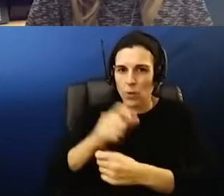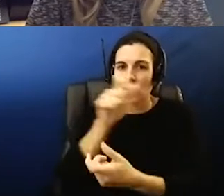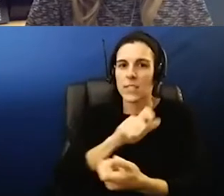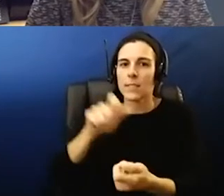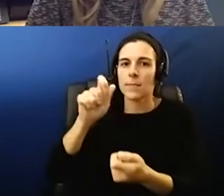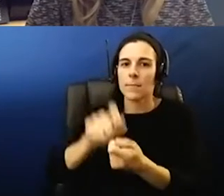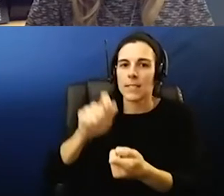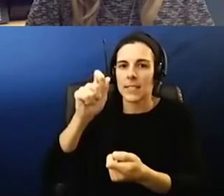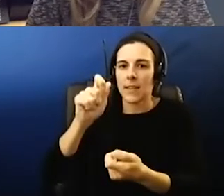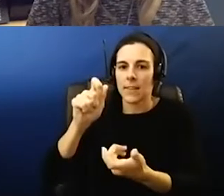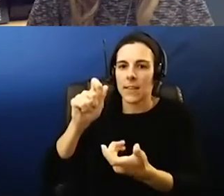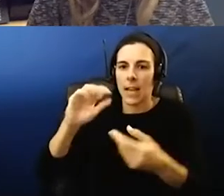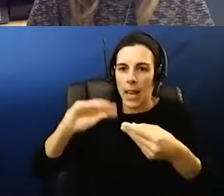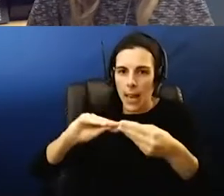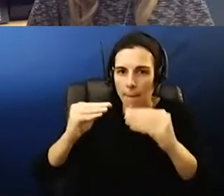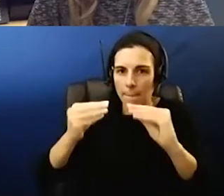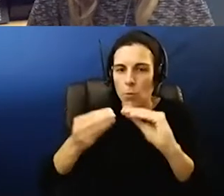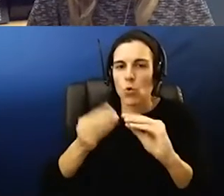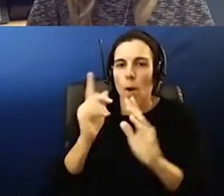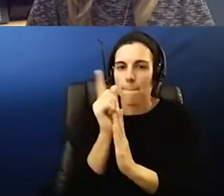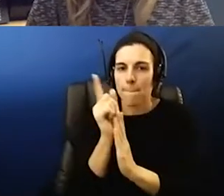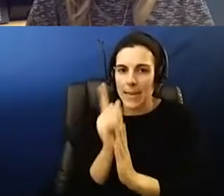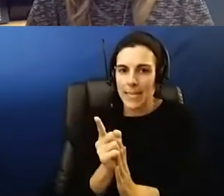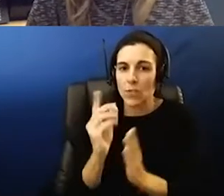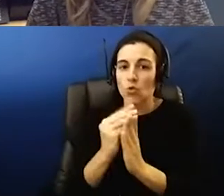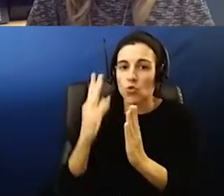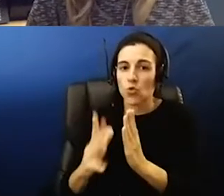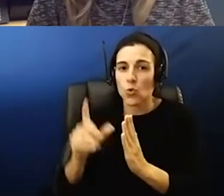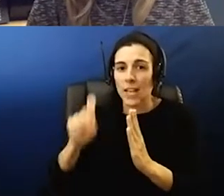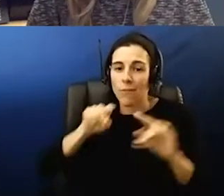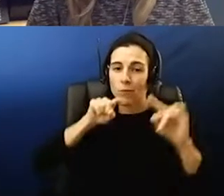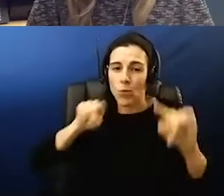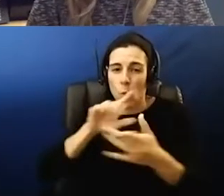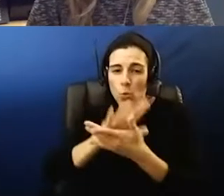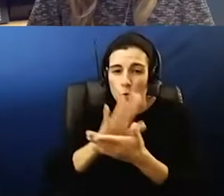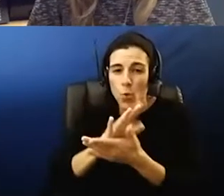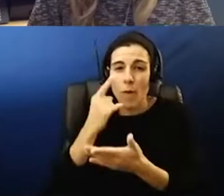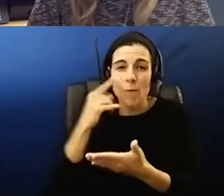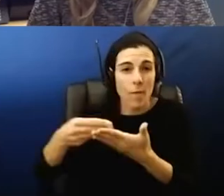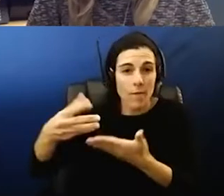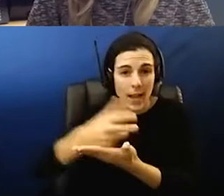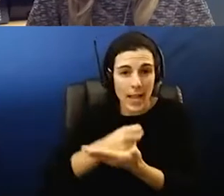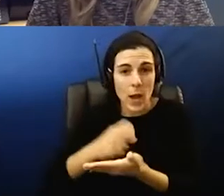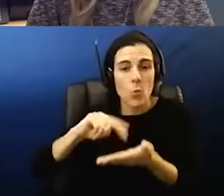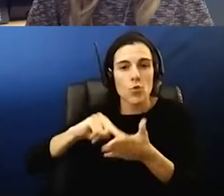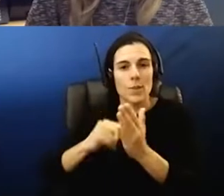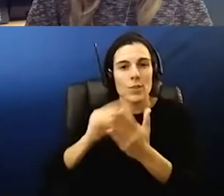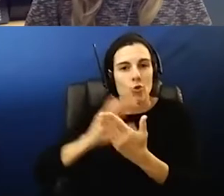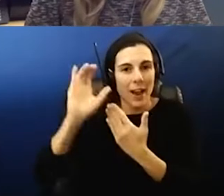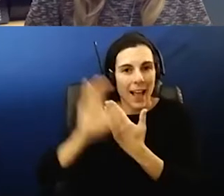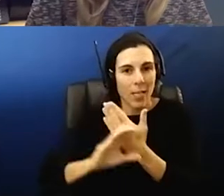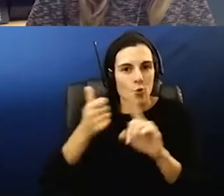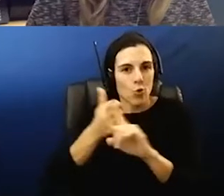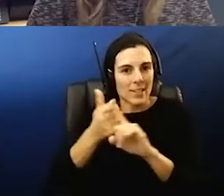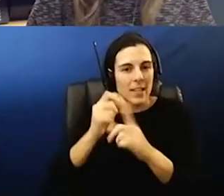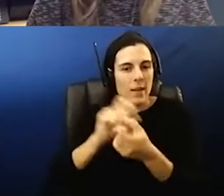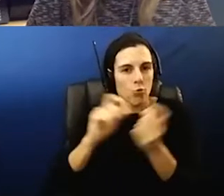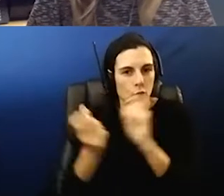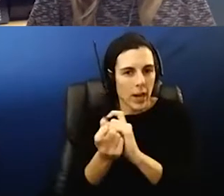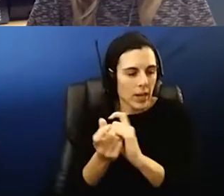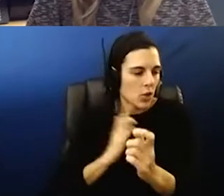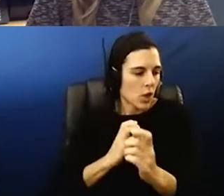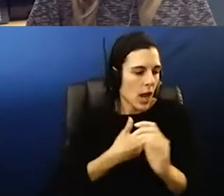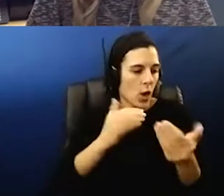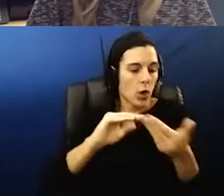of minutes that students have to attend school in order to get school funding so that means a change to their calendar um and and our community